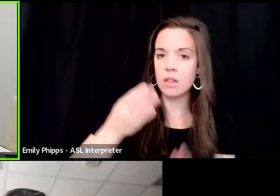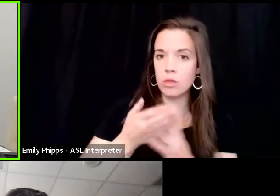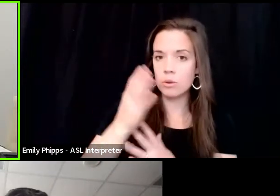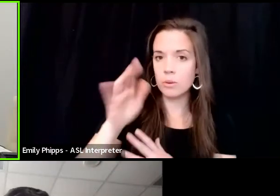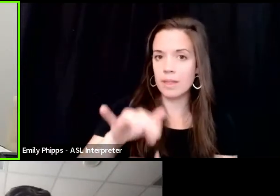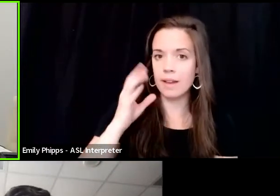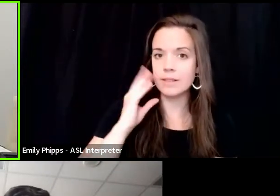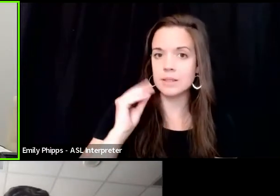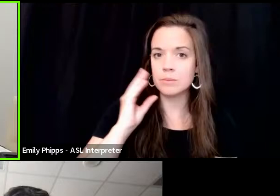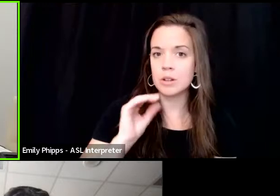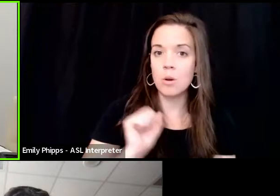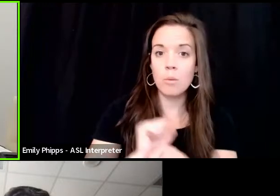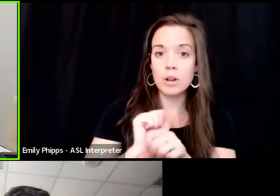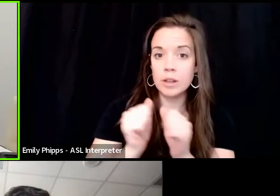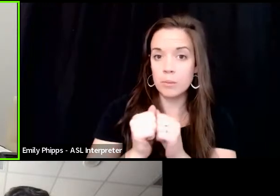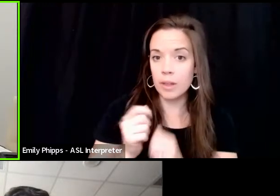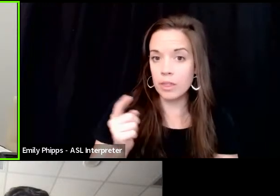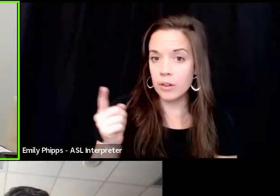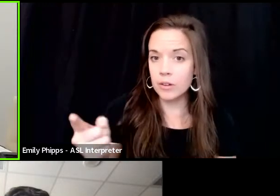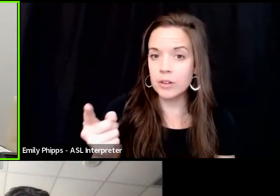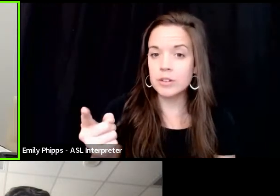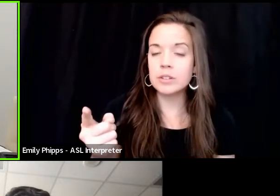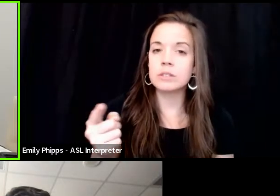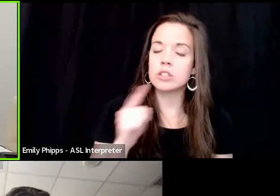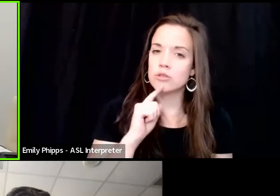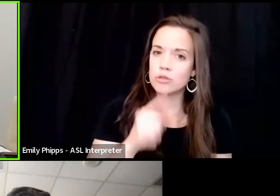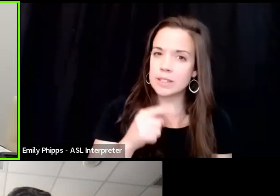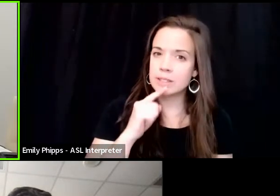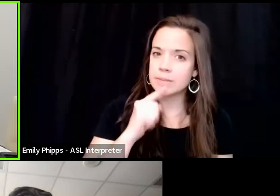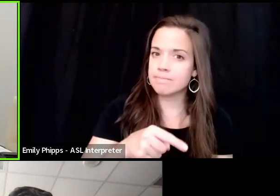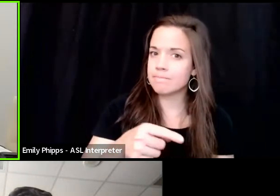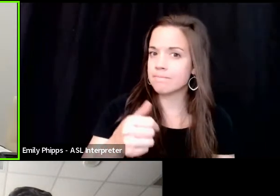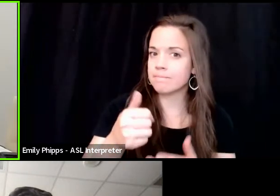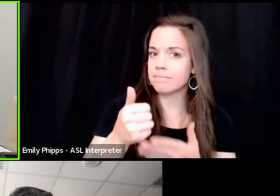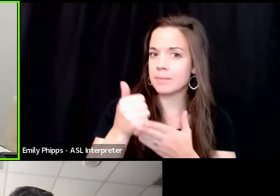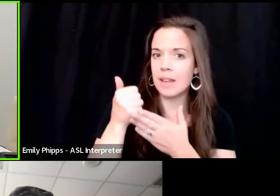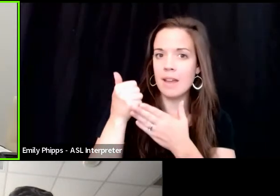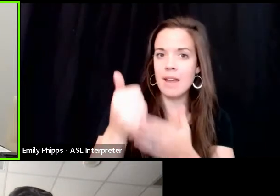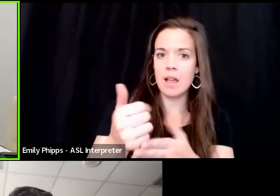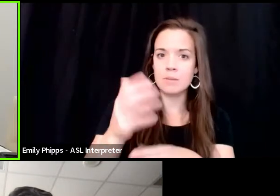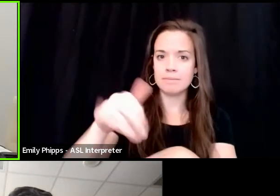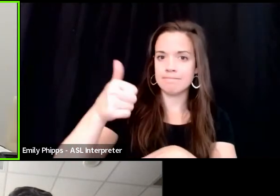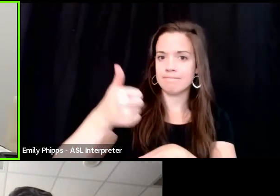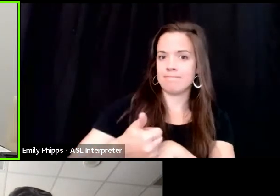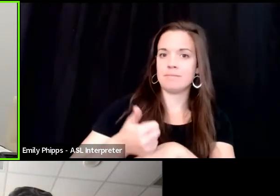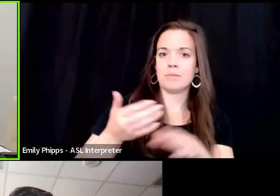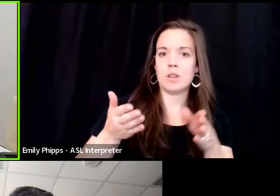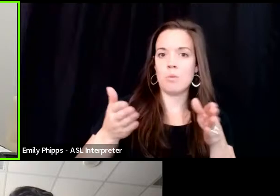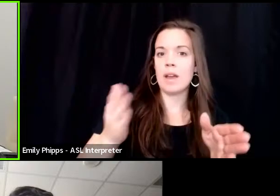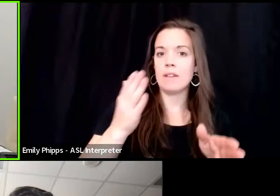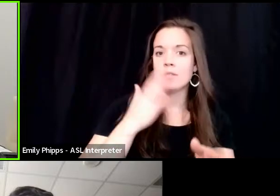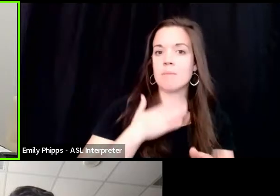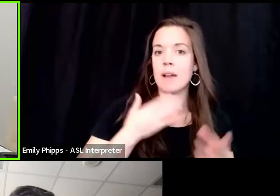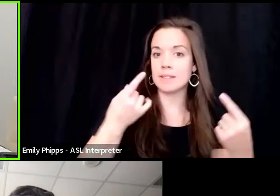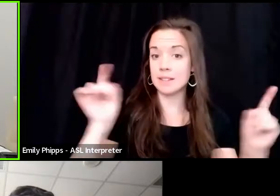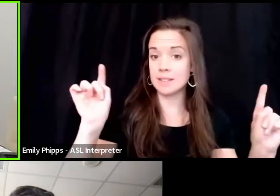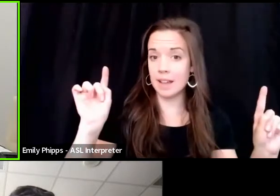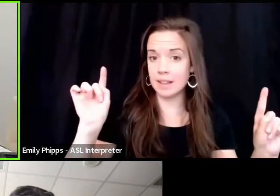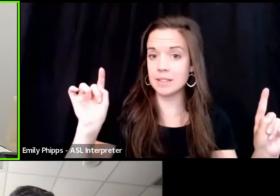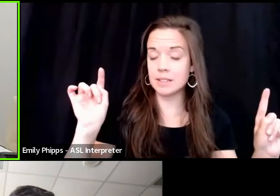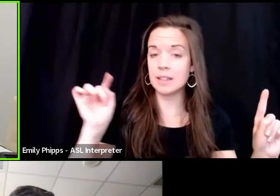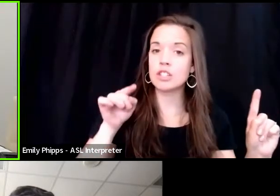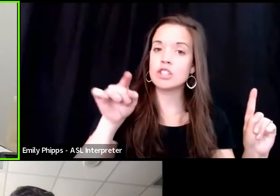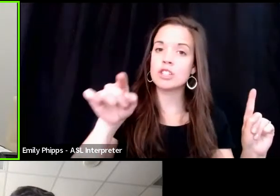working with her, she really helped pave the way for my success. She was the role